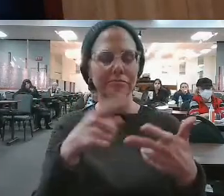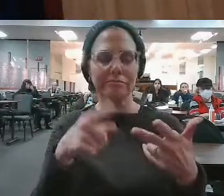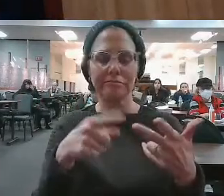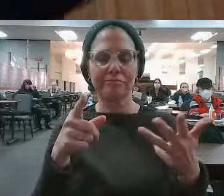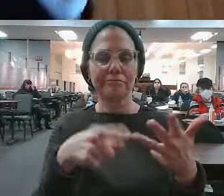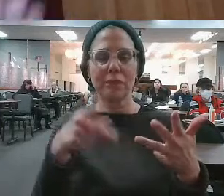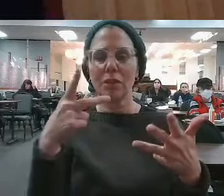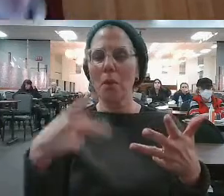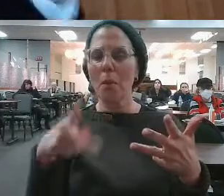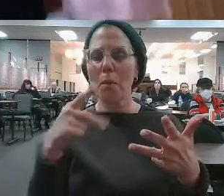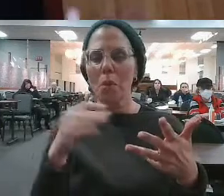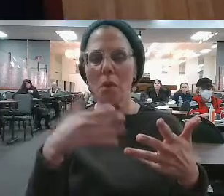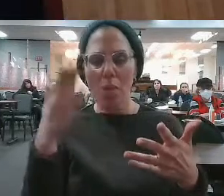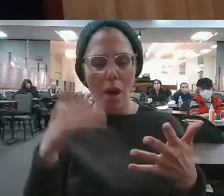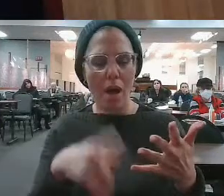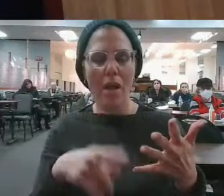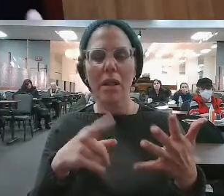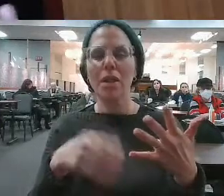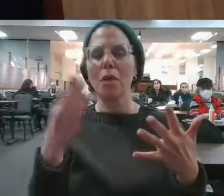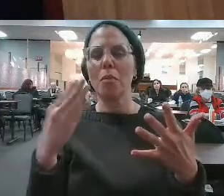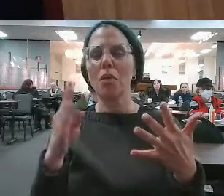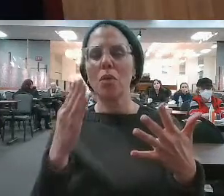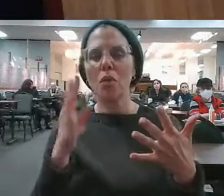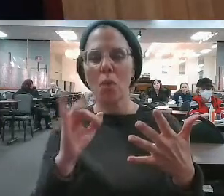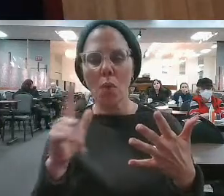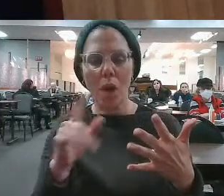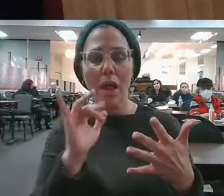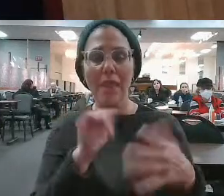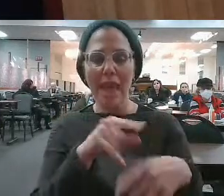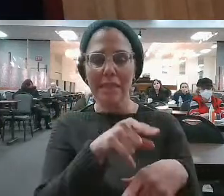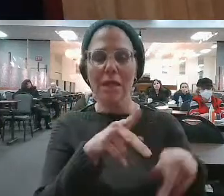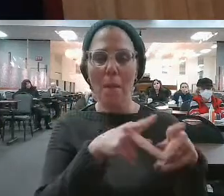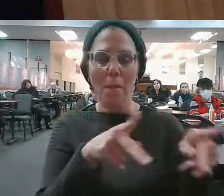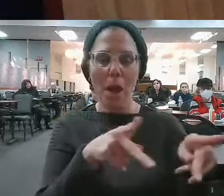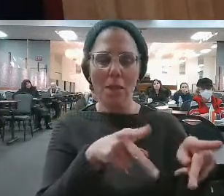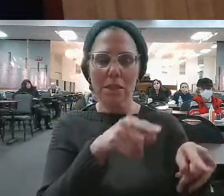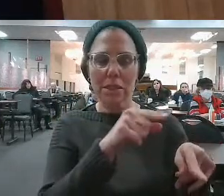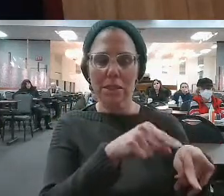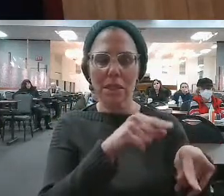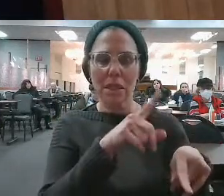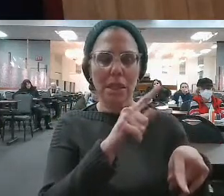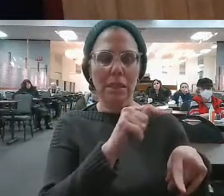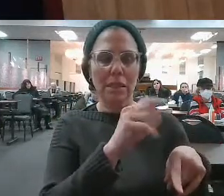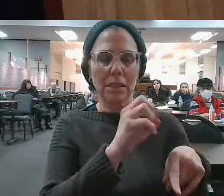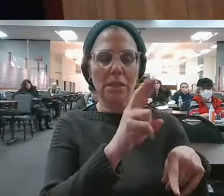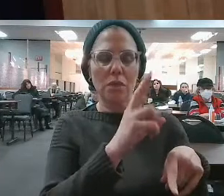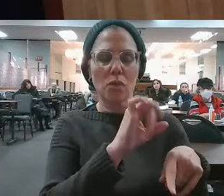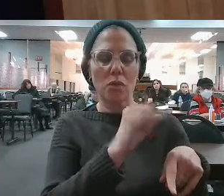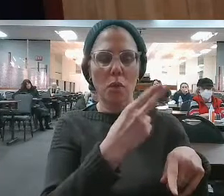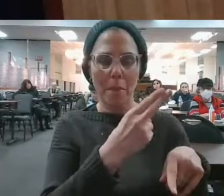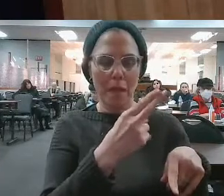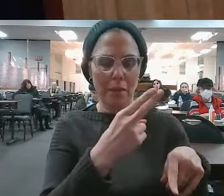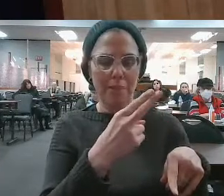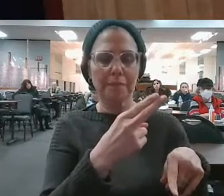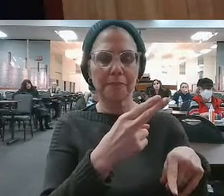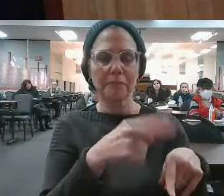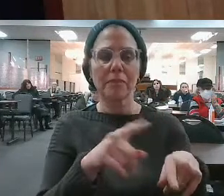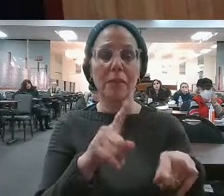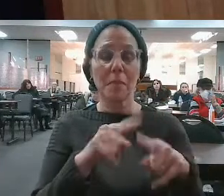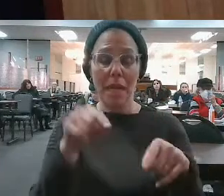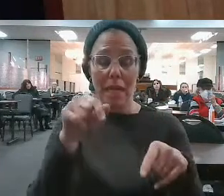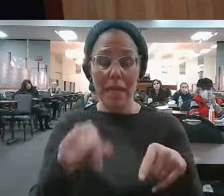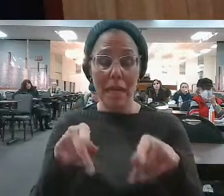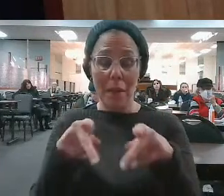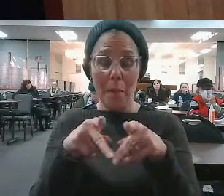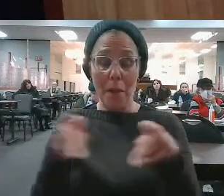wool, different kinds of things, that's in Parshis Truma. Kalim utensils in Parshis Truma.